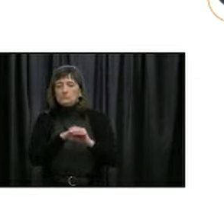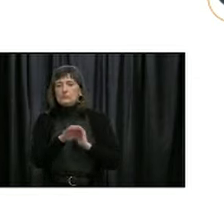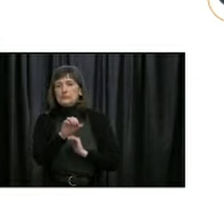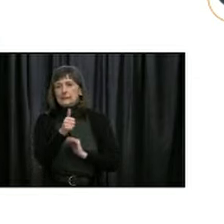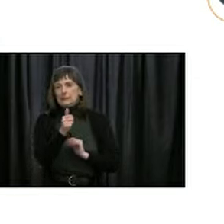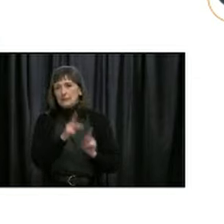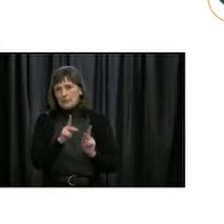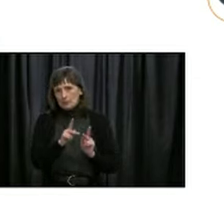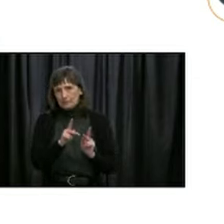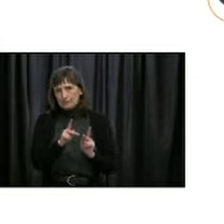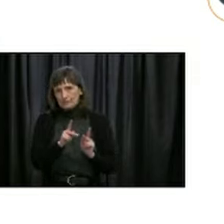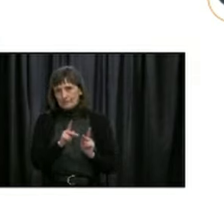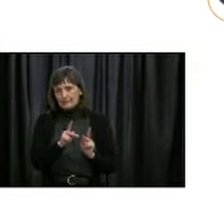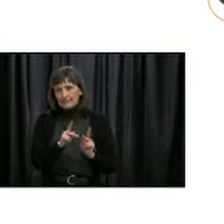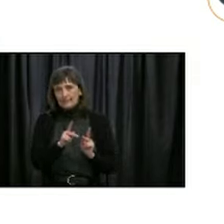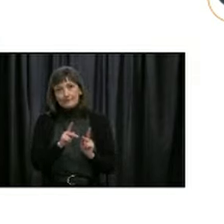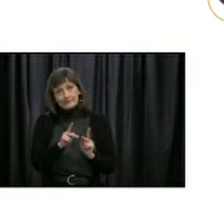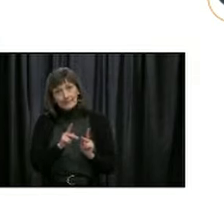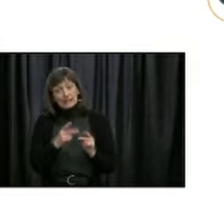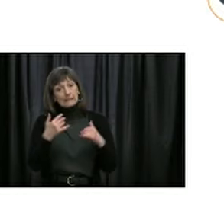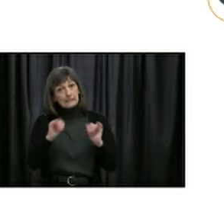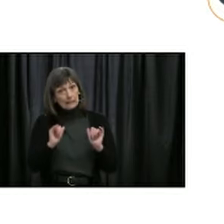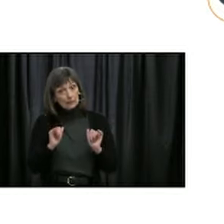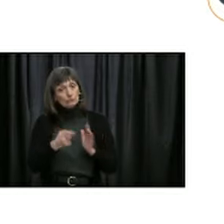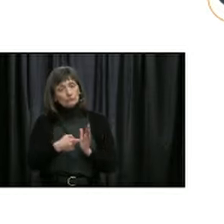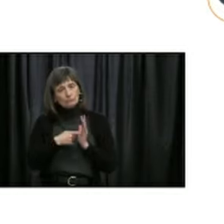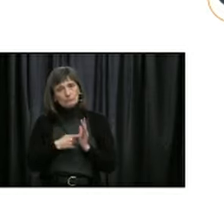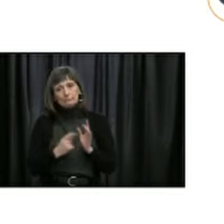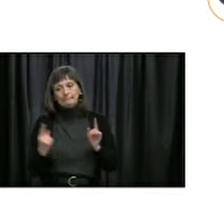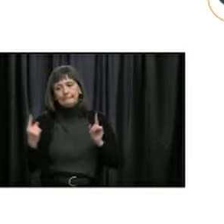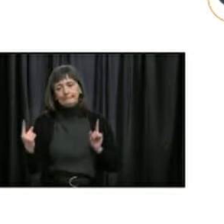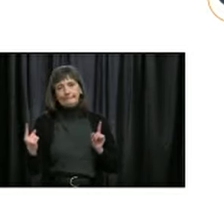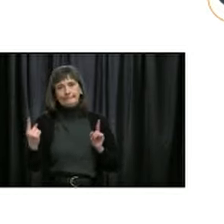obviously physical distancing will have to continue.